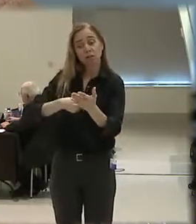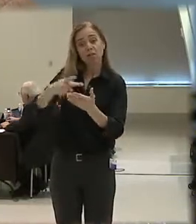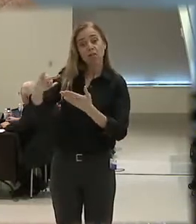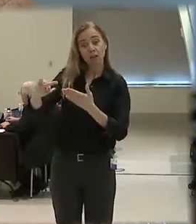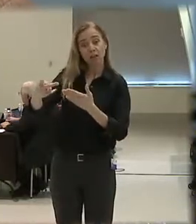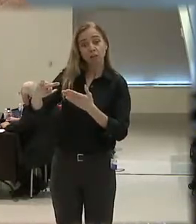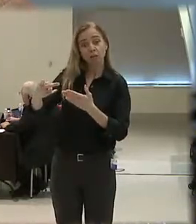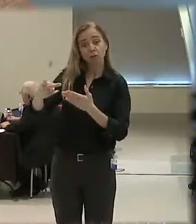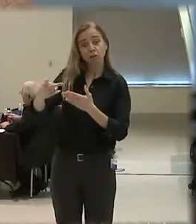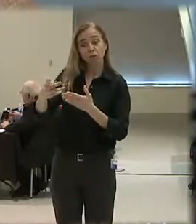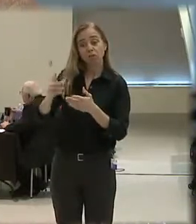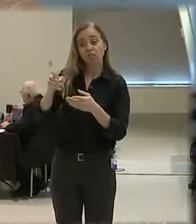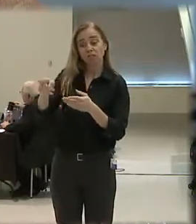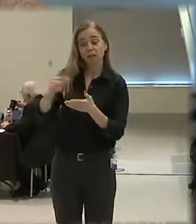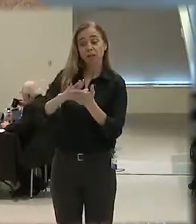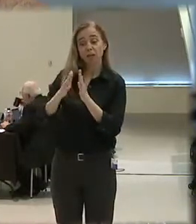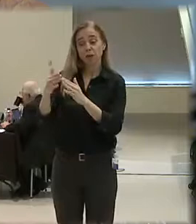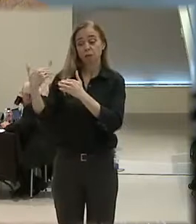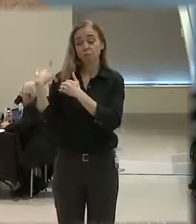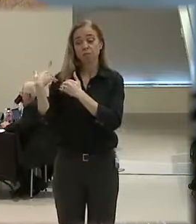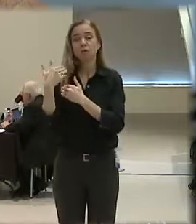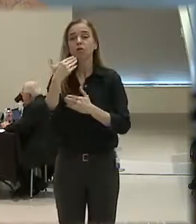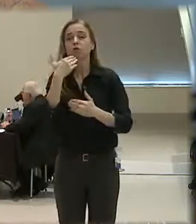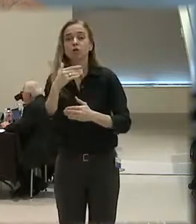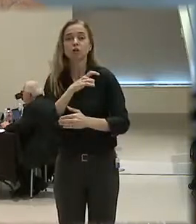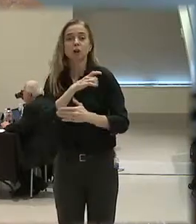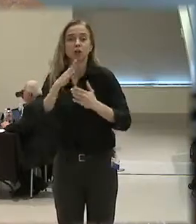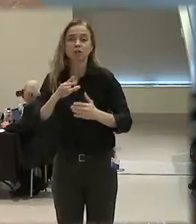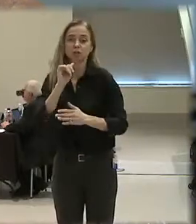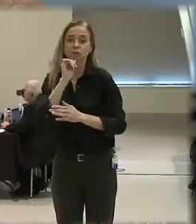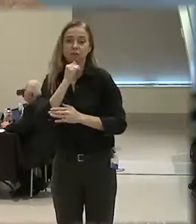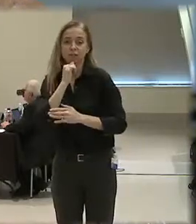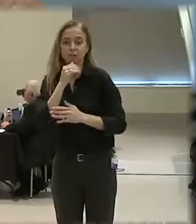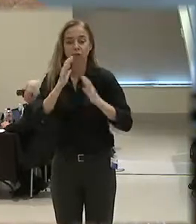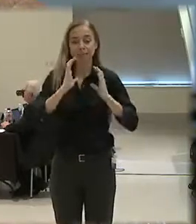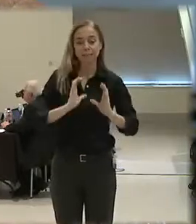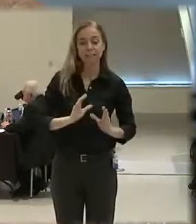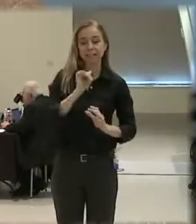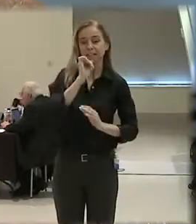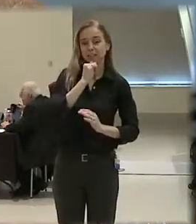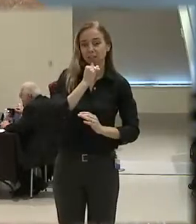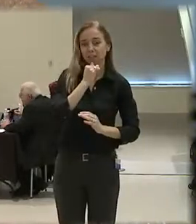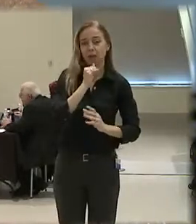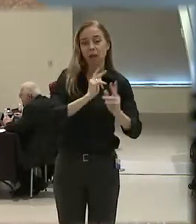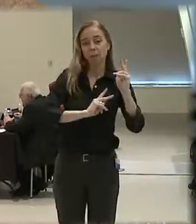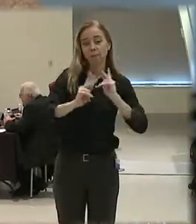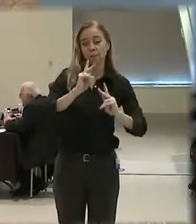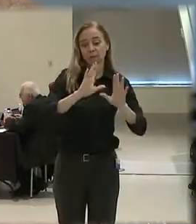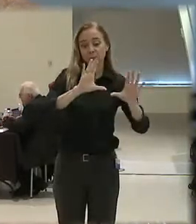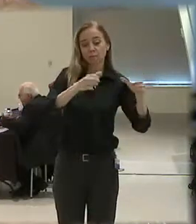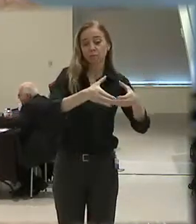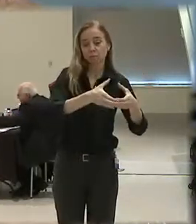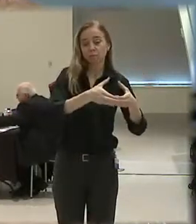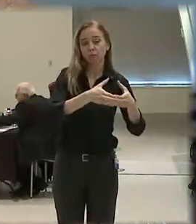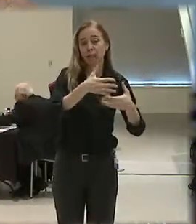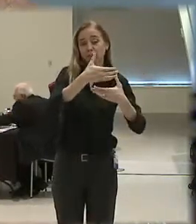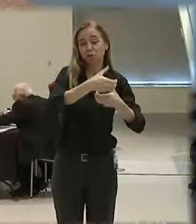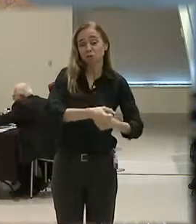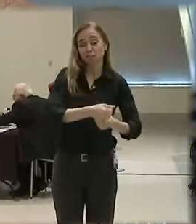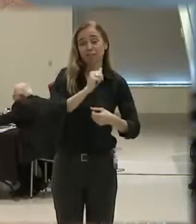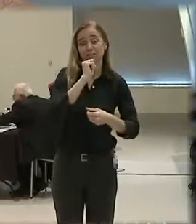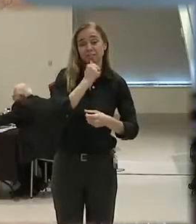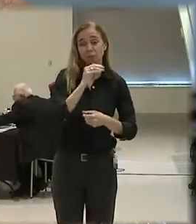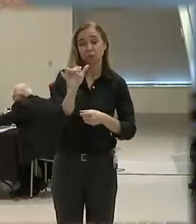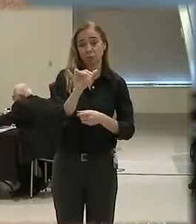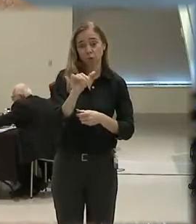officers accountable, good officers suffer. Our citizens suffer, and our public trust and legitimacy of our responsibilities suffer.